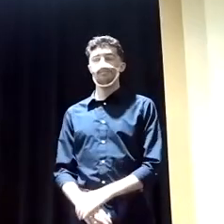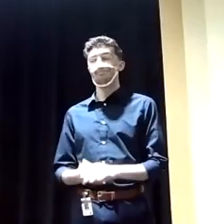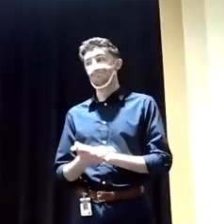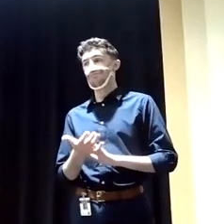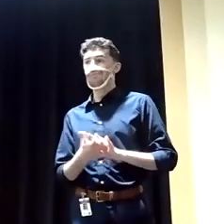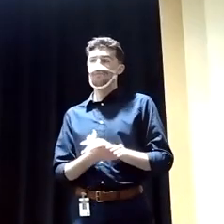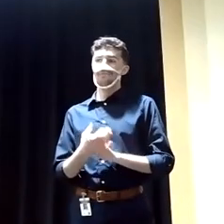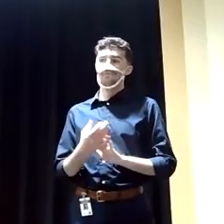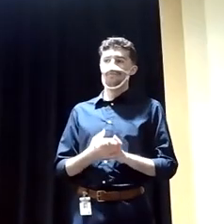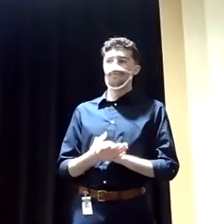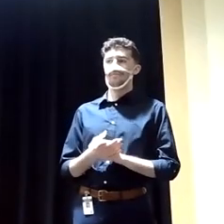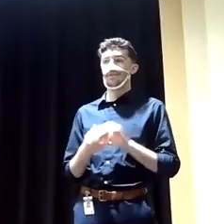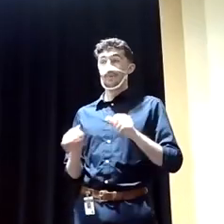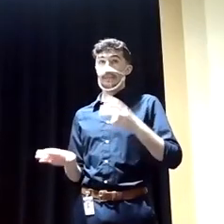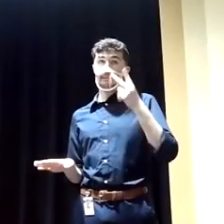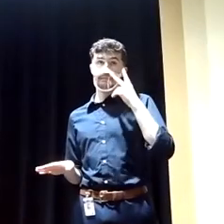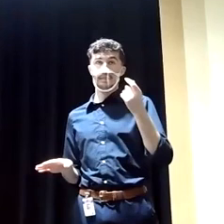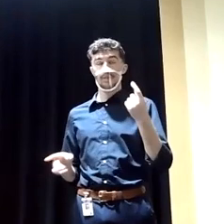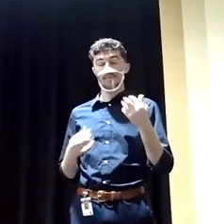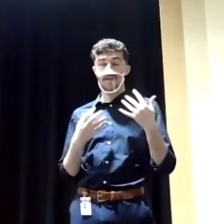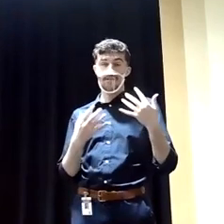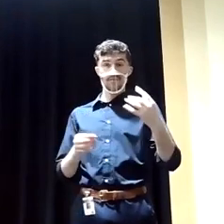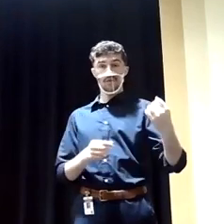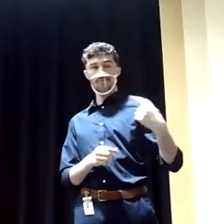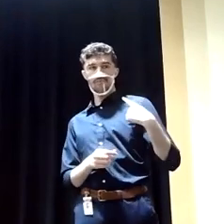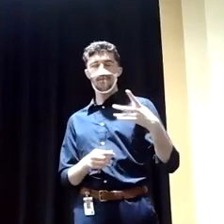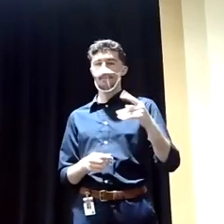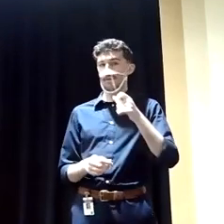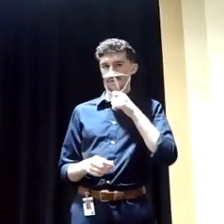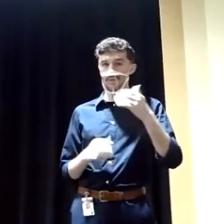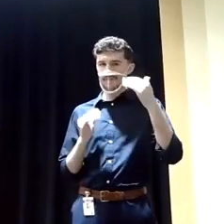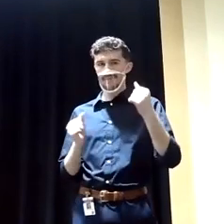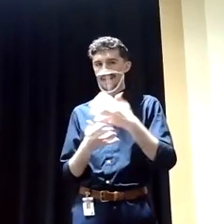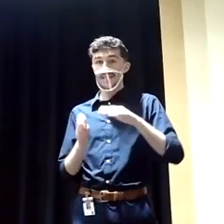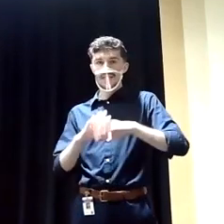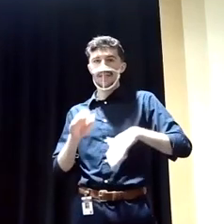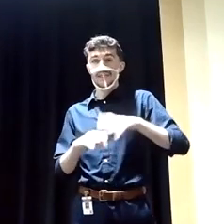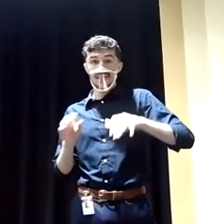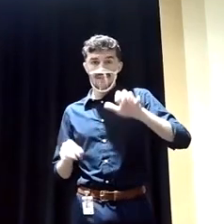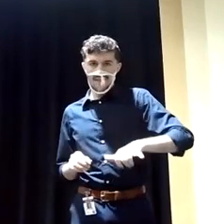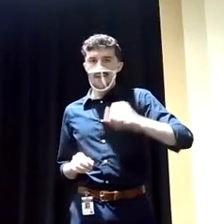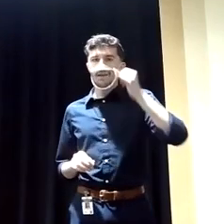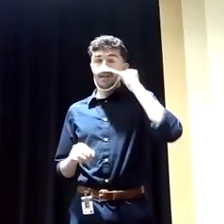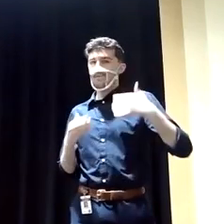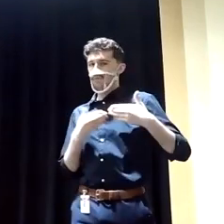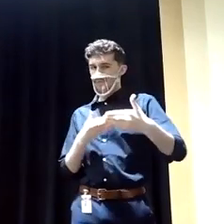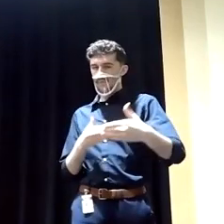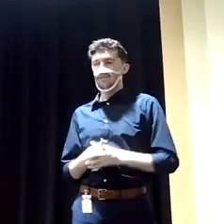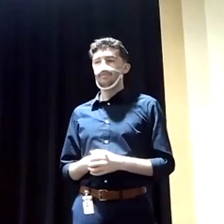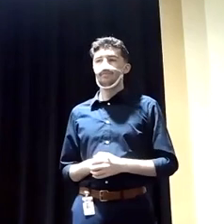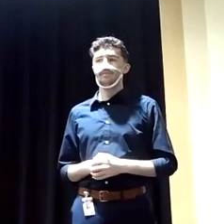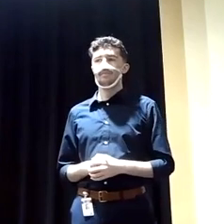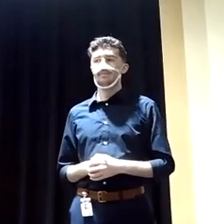As you can see, had a little bit of fire right there, but don't expect nothing less than that when I get in there, if you vote. I've